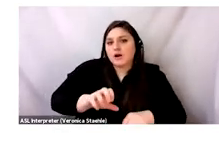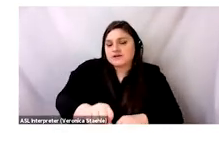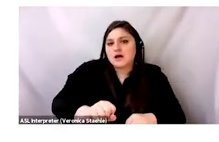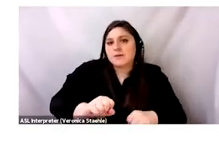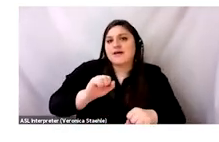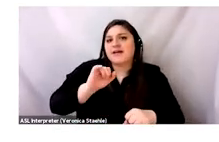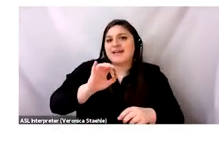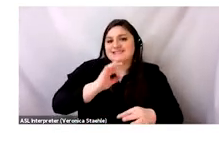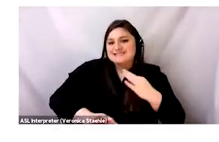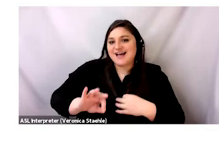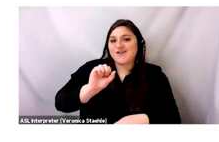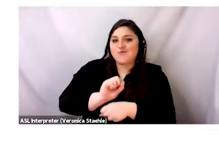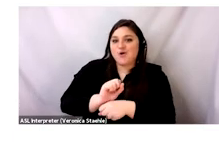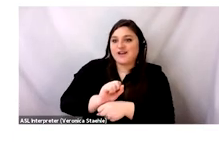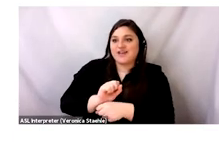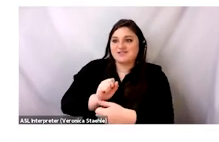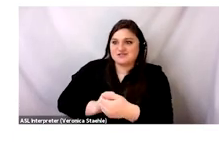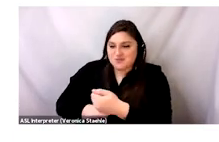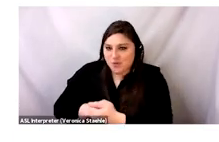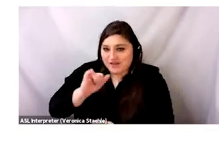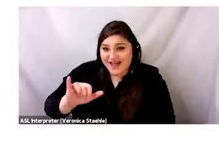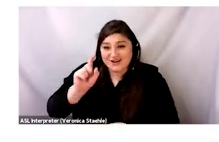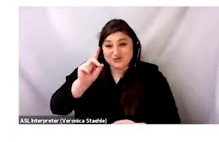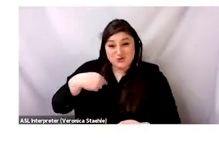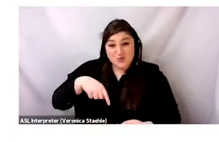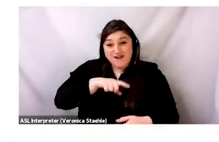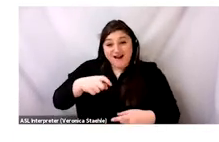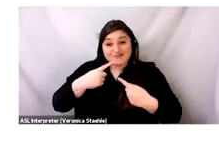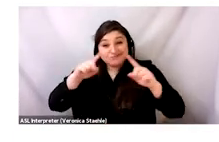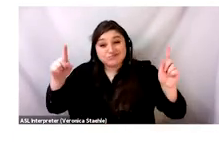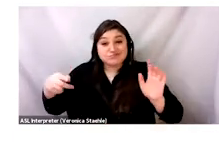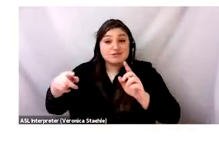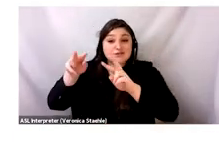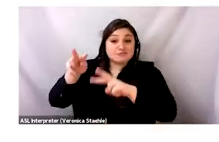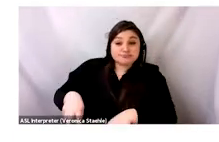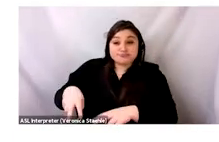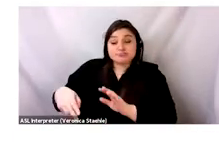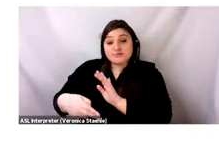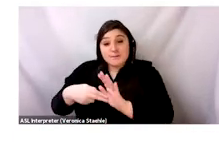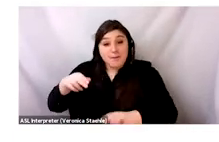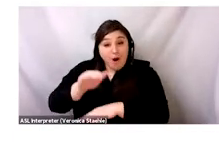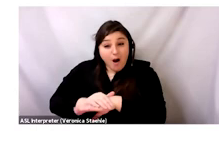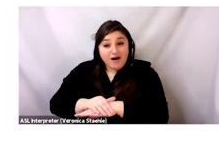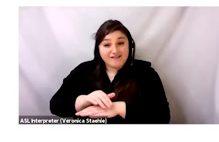colonialism and actively works against it? Is denouncing it the only way?